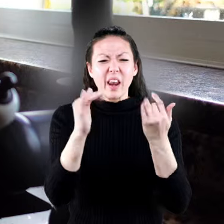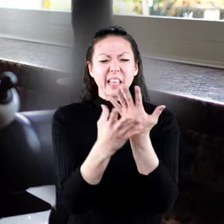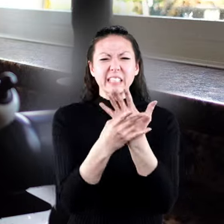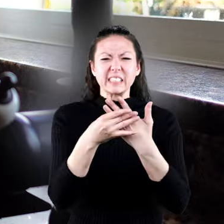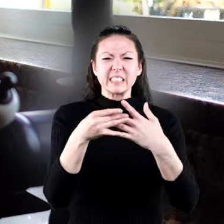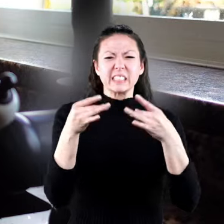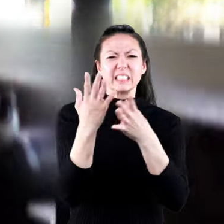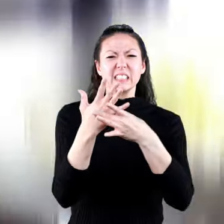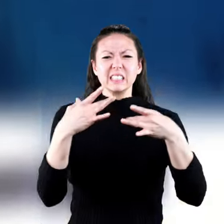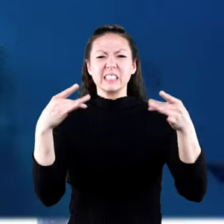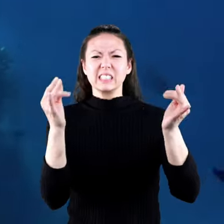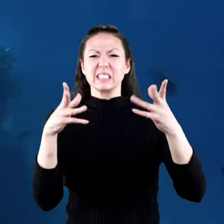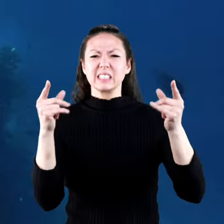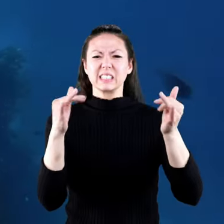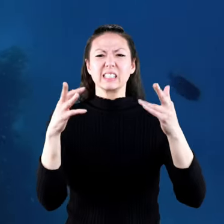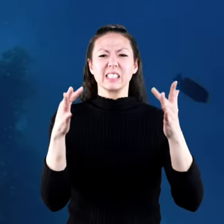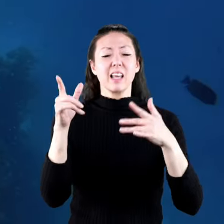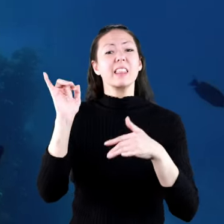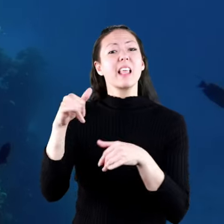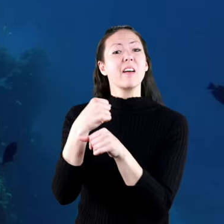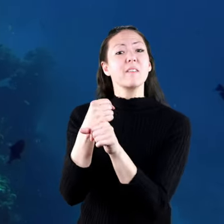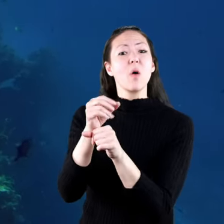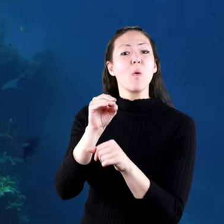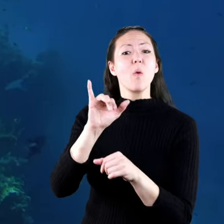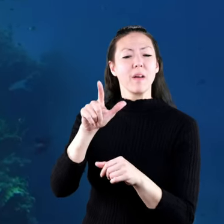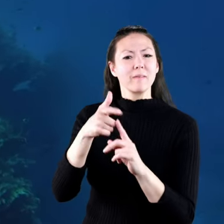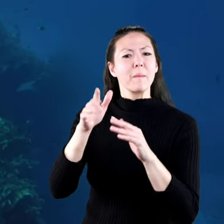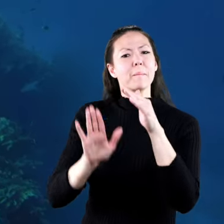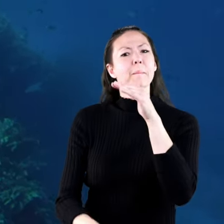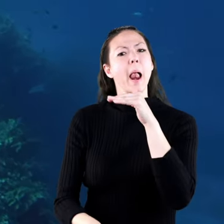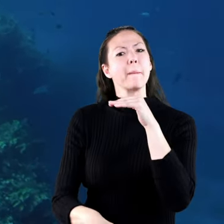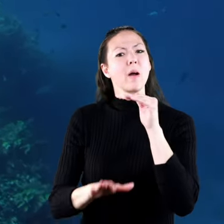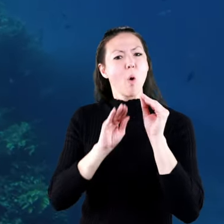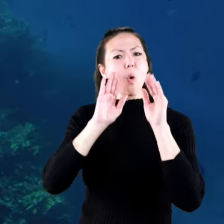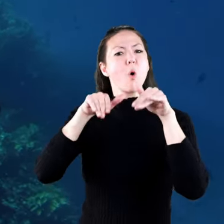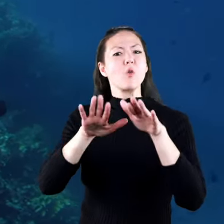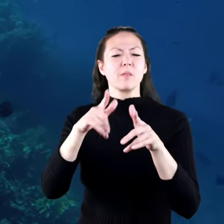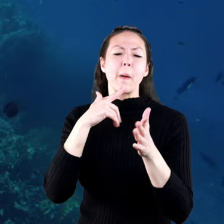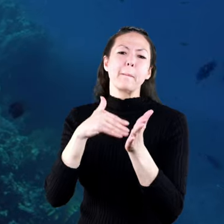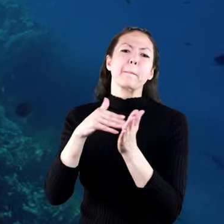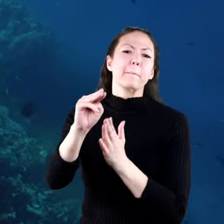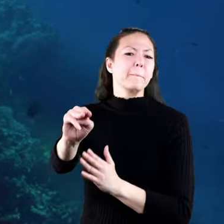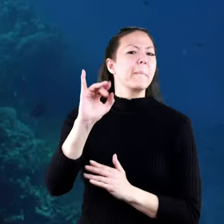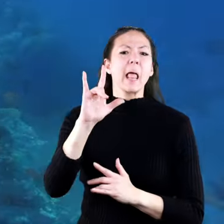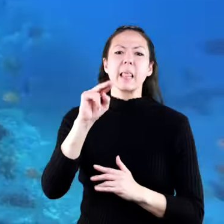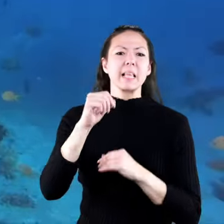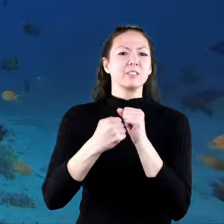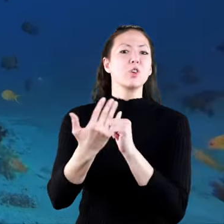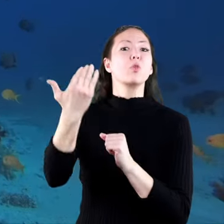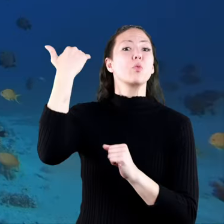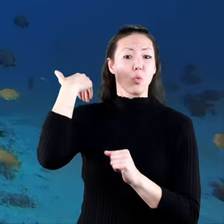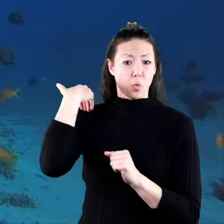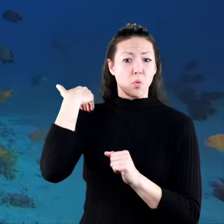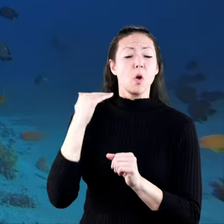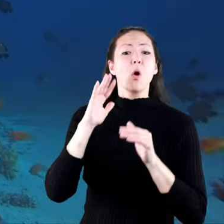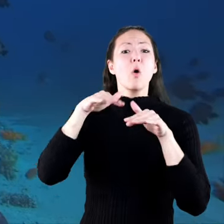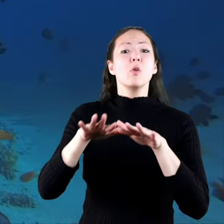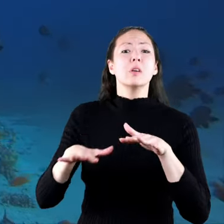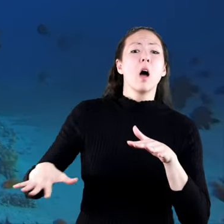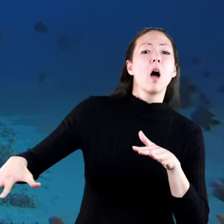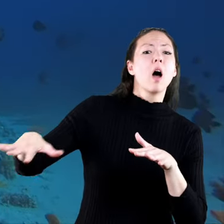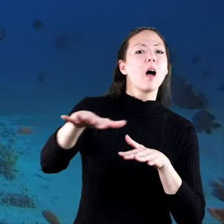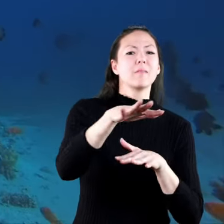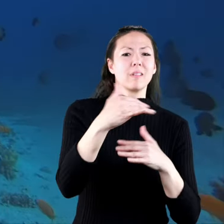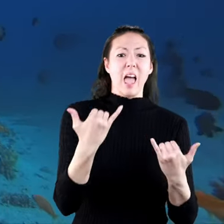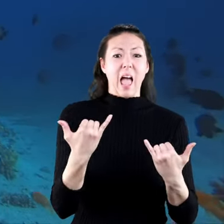well, oily. Most oil deposits were formed near the bottom of the ocean millions of years ago. Some of these oceans, or